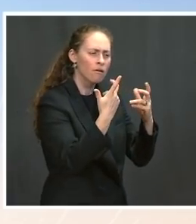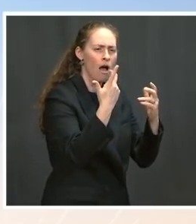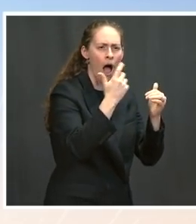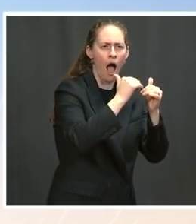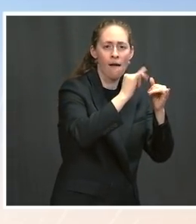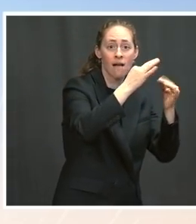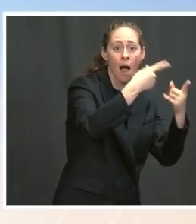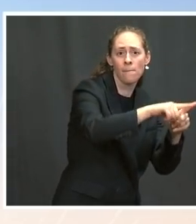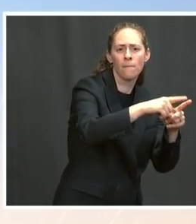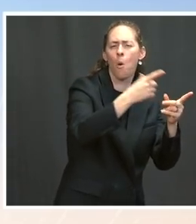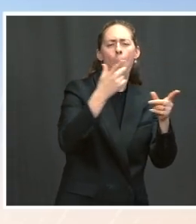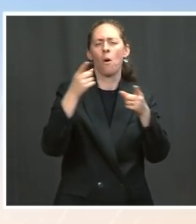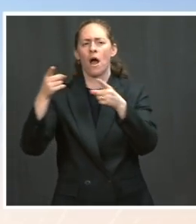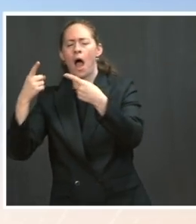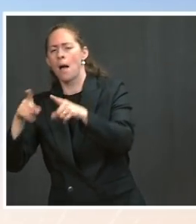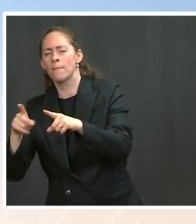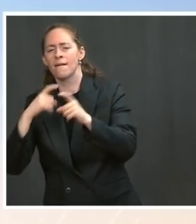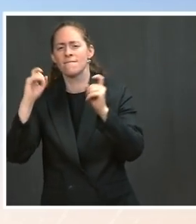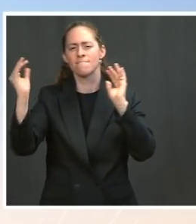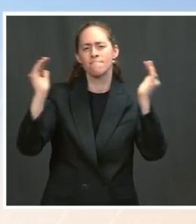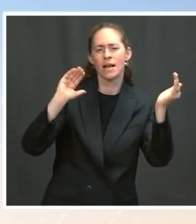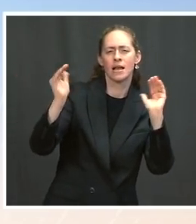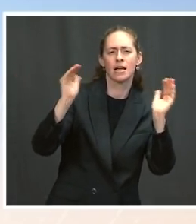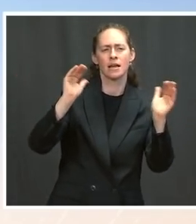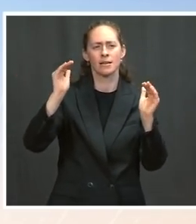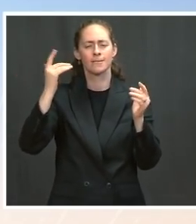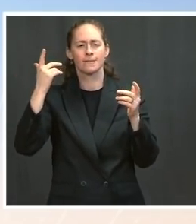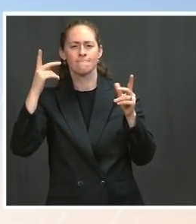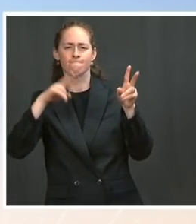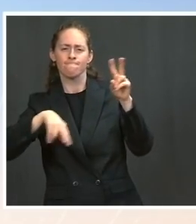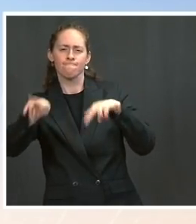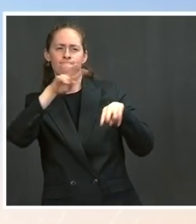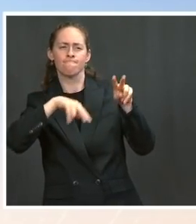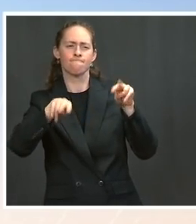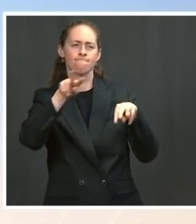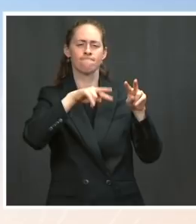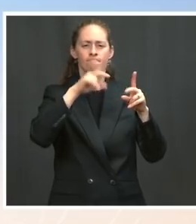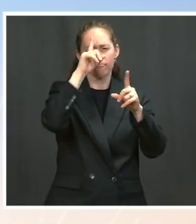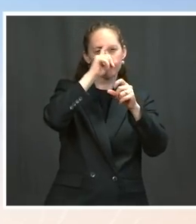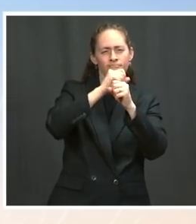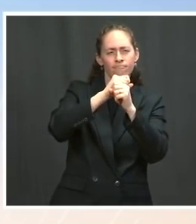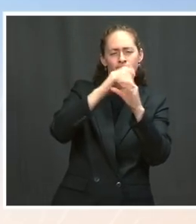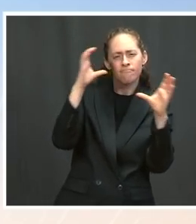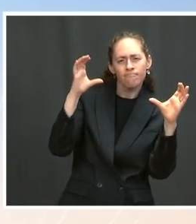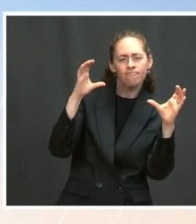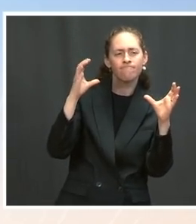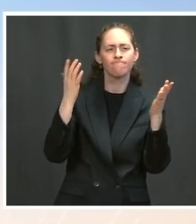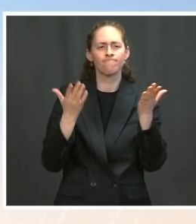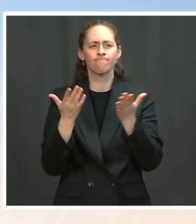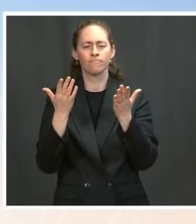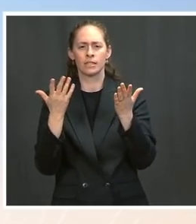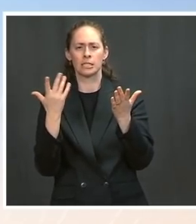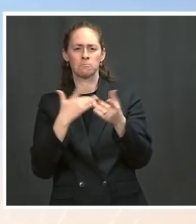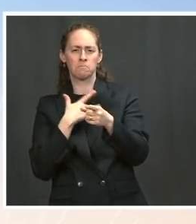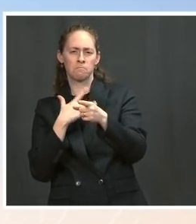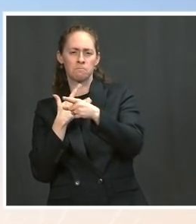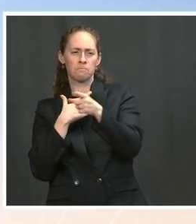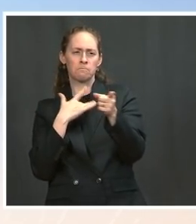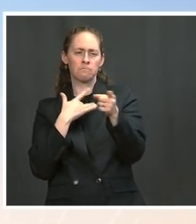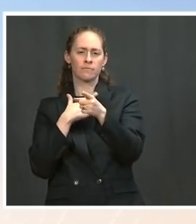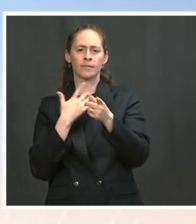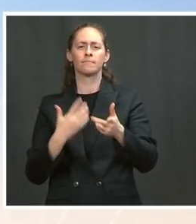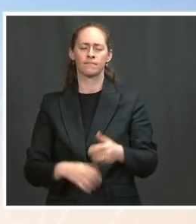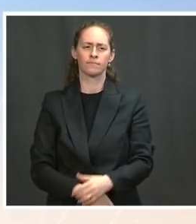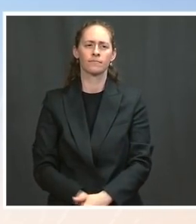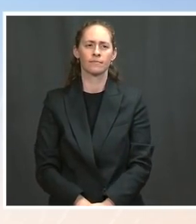there are scenarios that would give a very limited amount of additional time